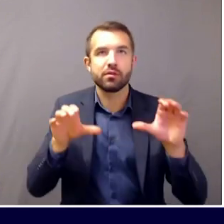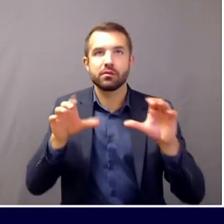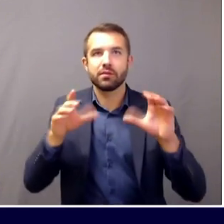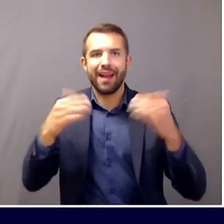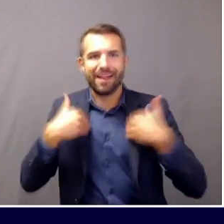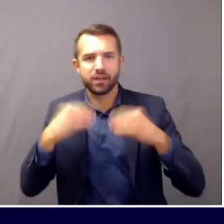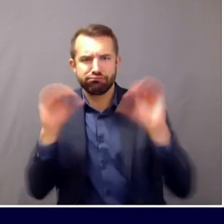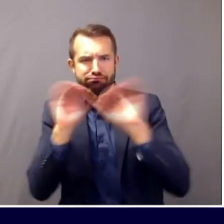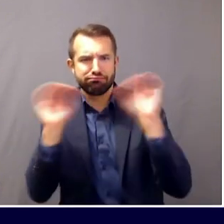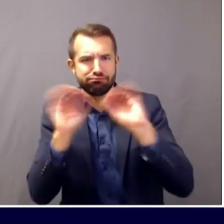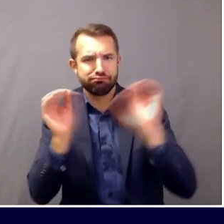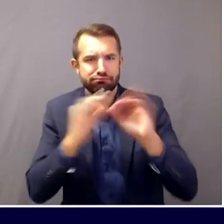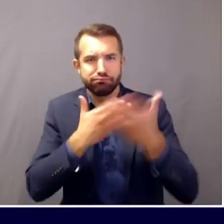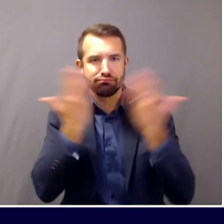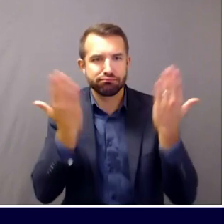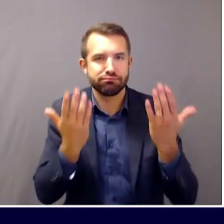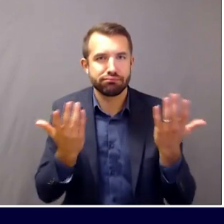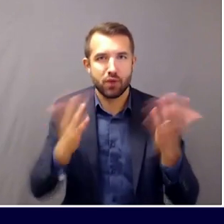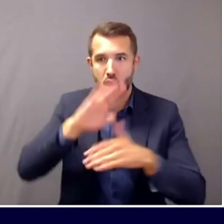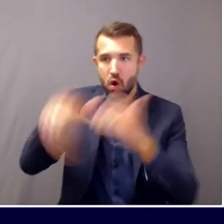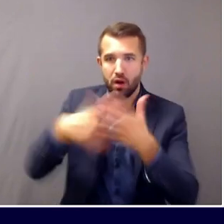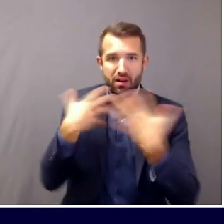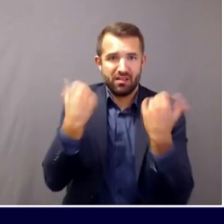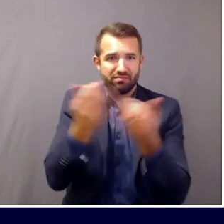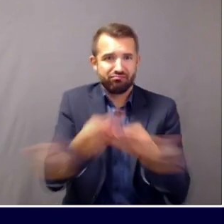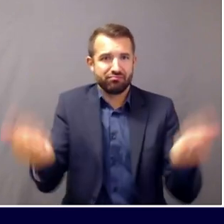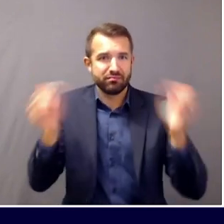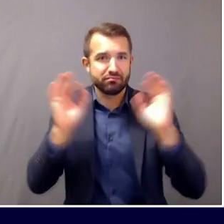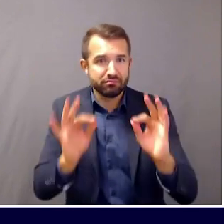So I guess the follow-up would be to that.